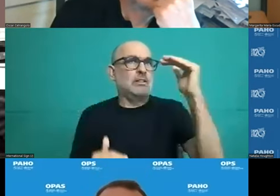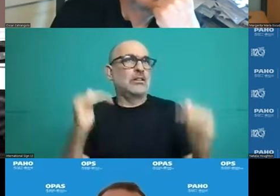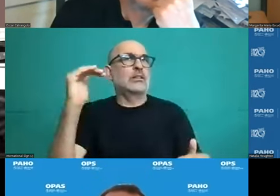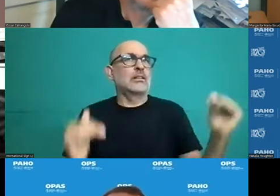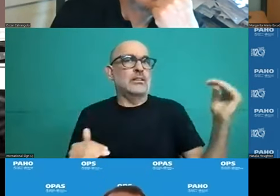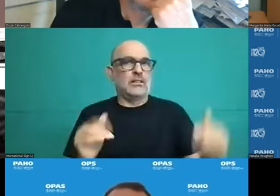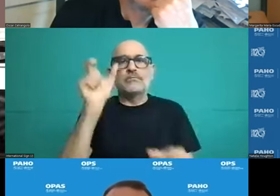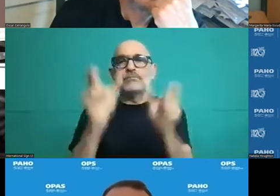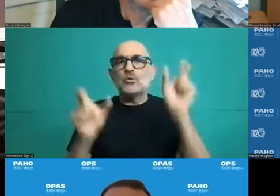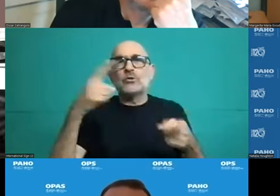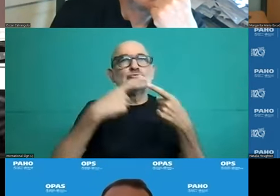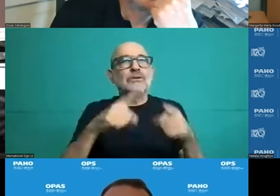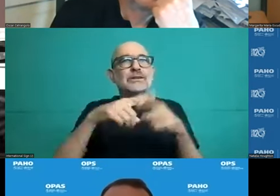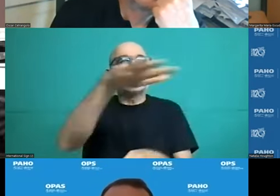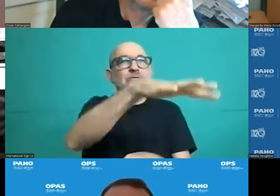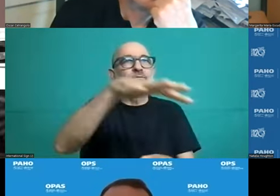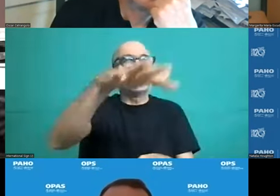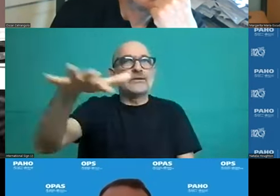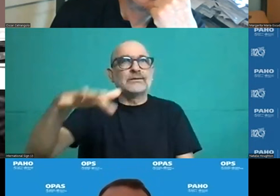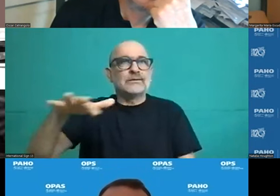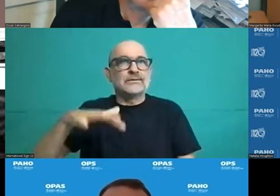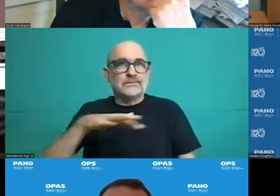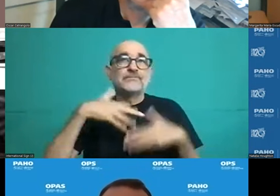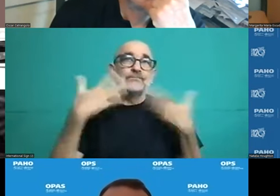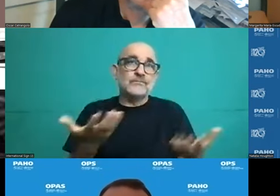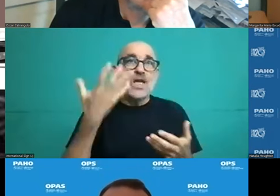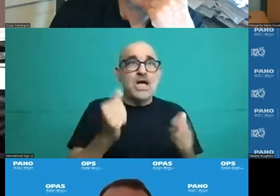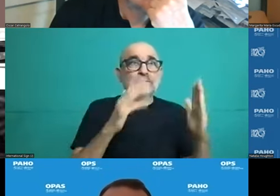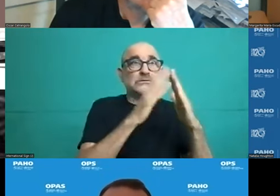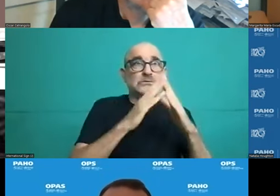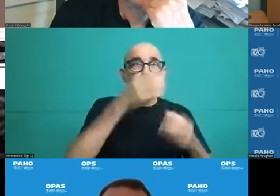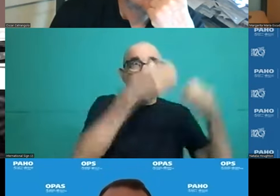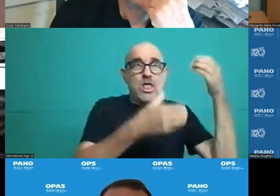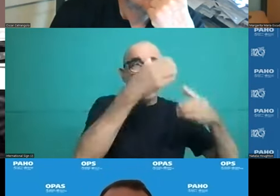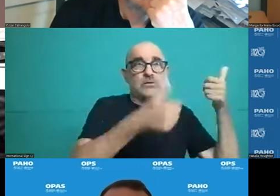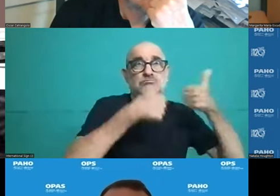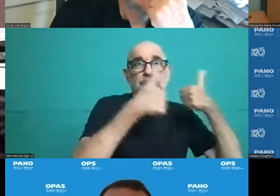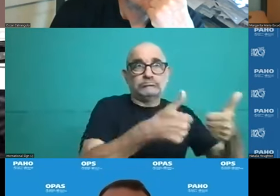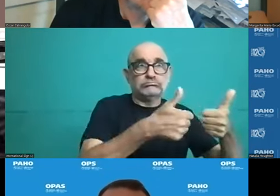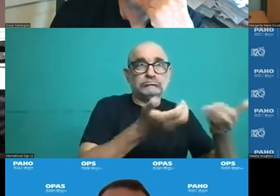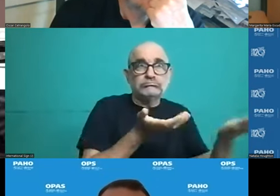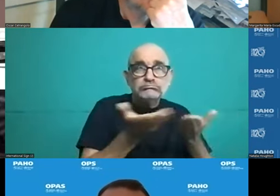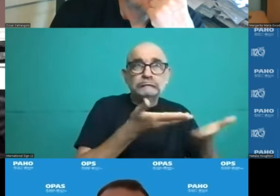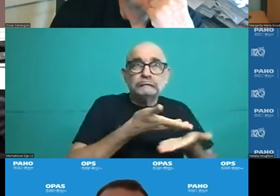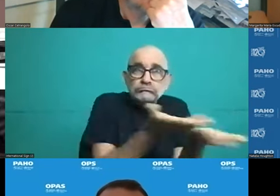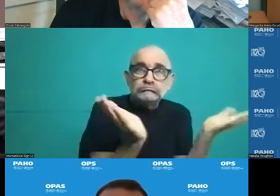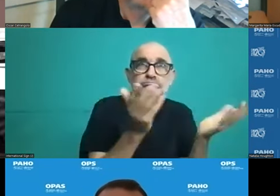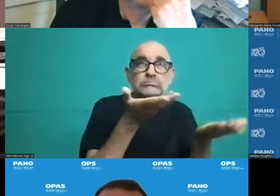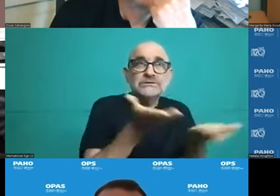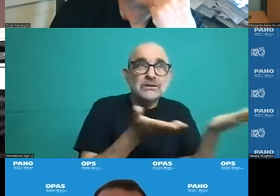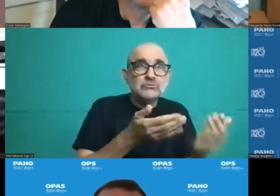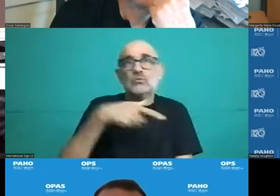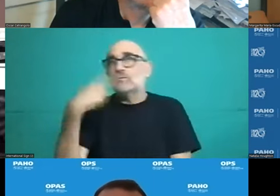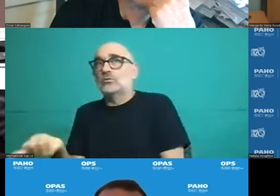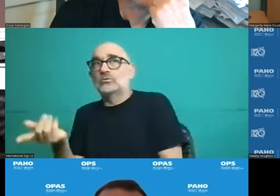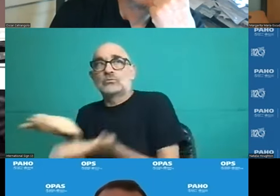devoid of service supply. One of the transparencies that showed to us by Dr. David,